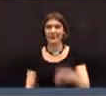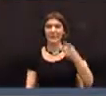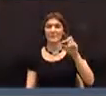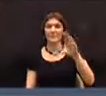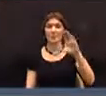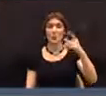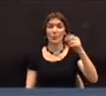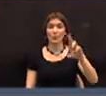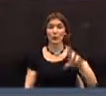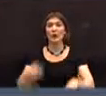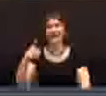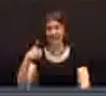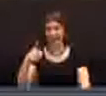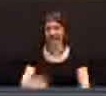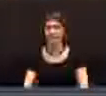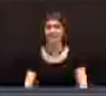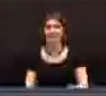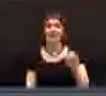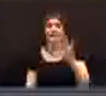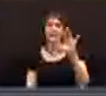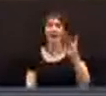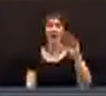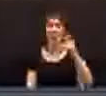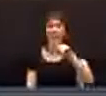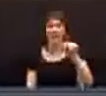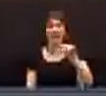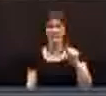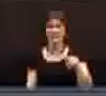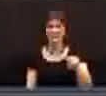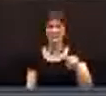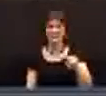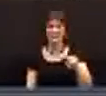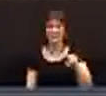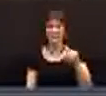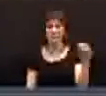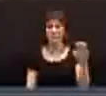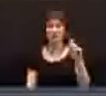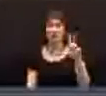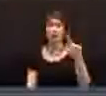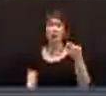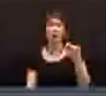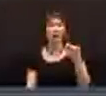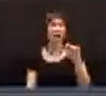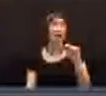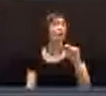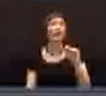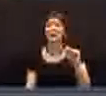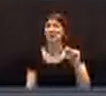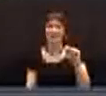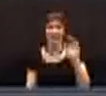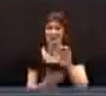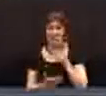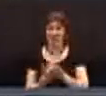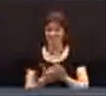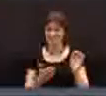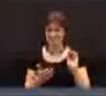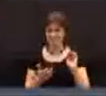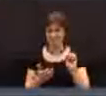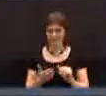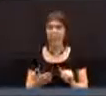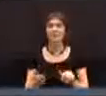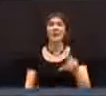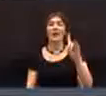Peter Cooper. Yay. Mary Copans. Stuart Copans. Okay.